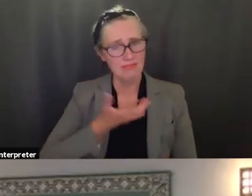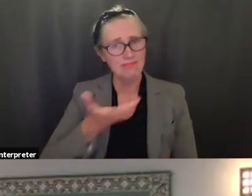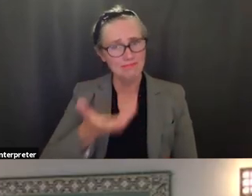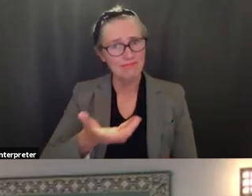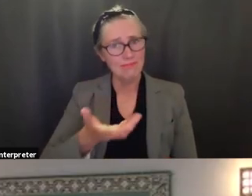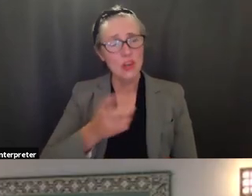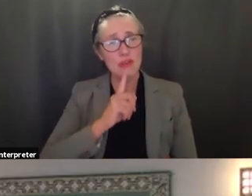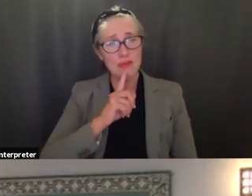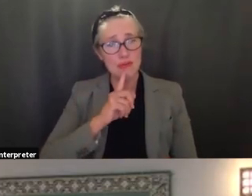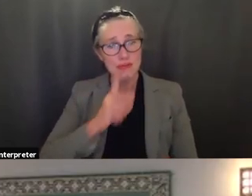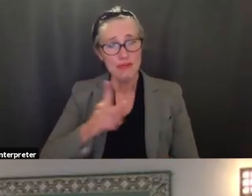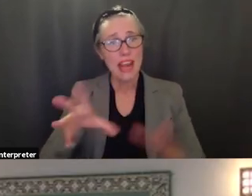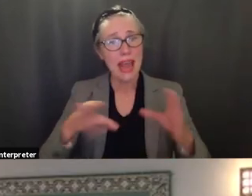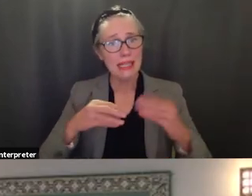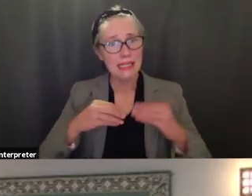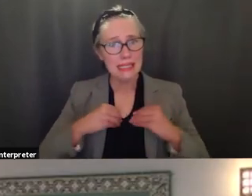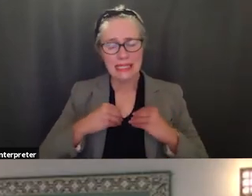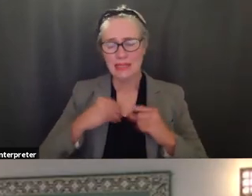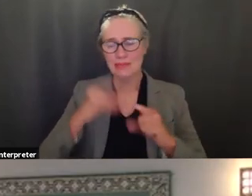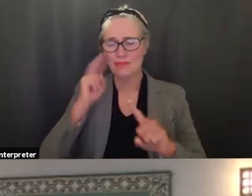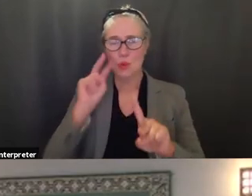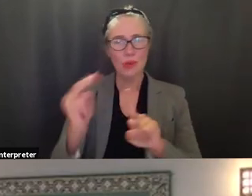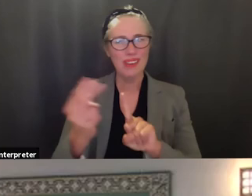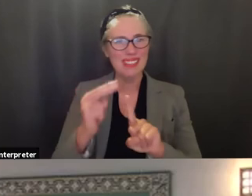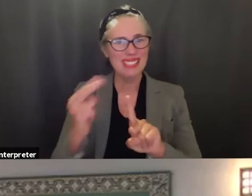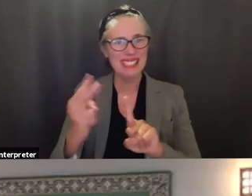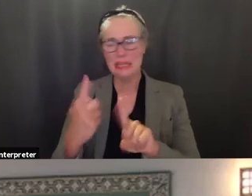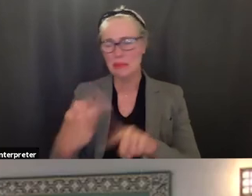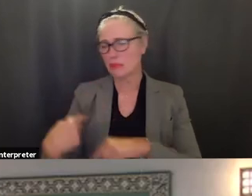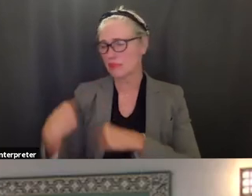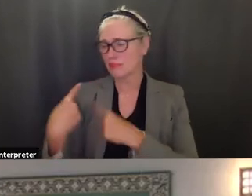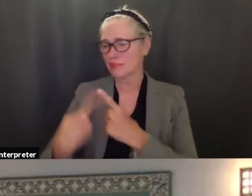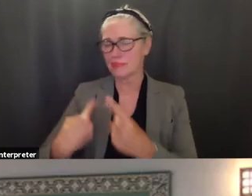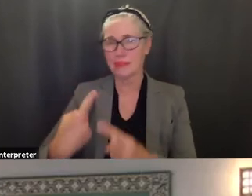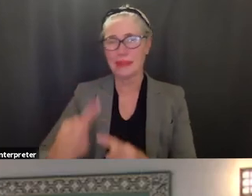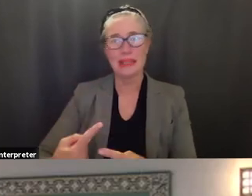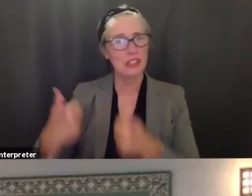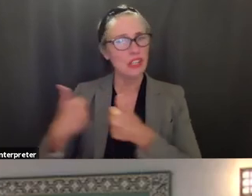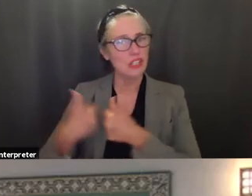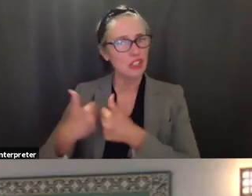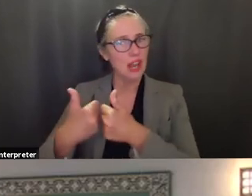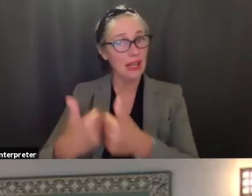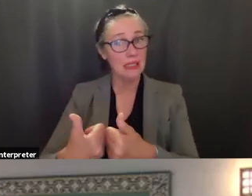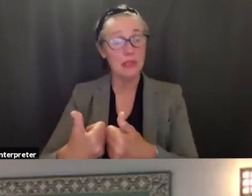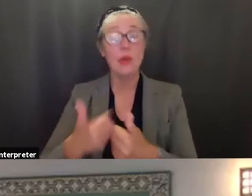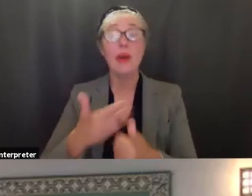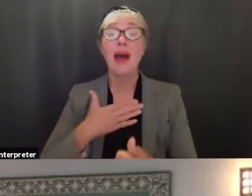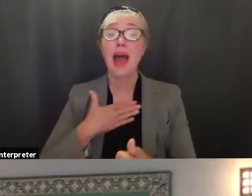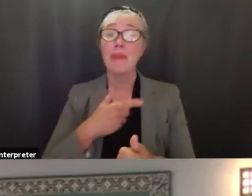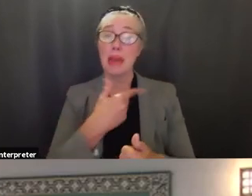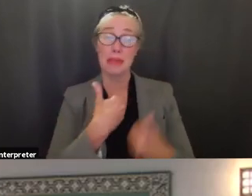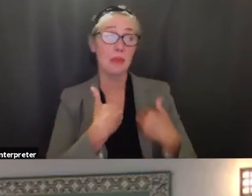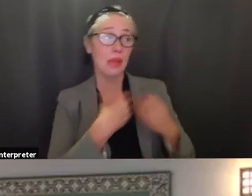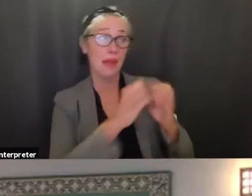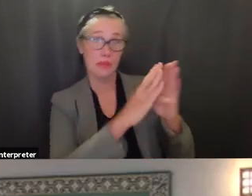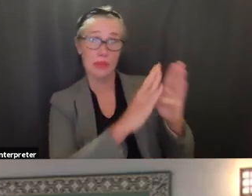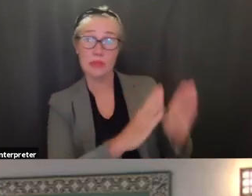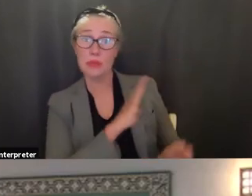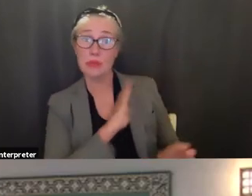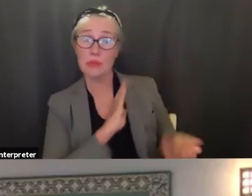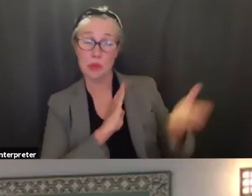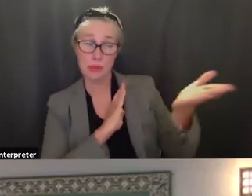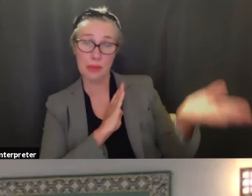right of what we've seen for years and so forth and i you know am happy to have our student board member here um who certainly